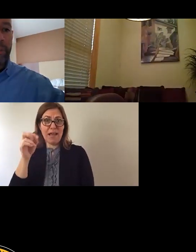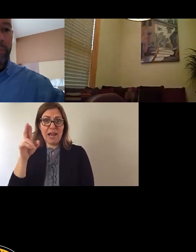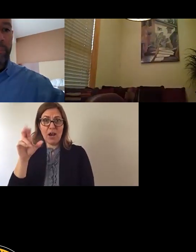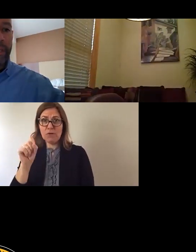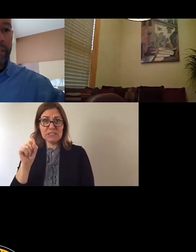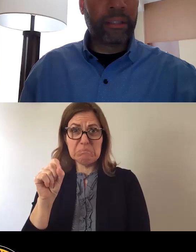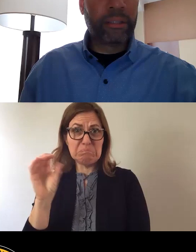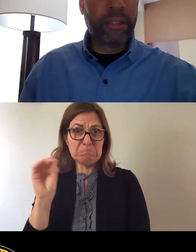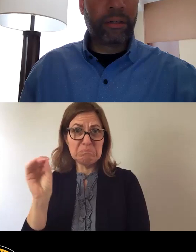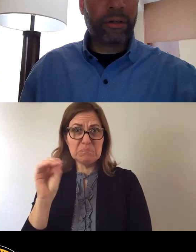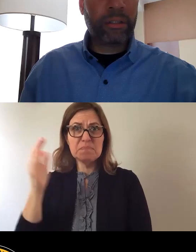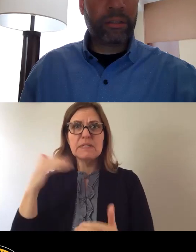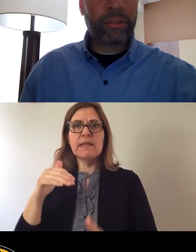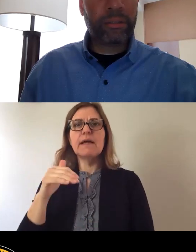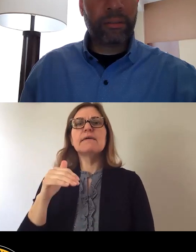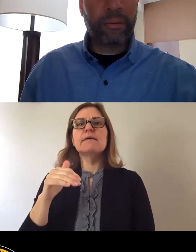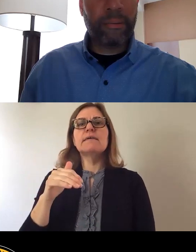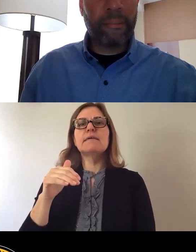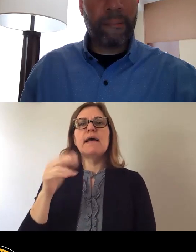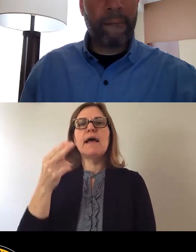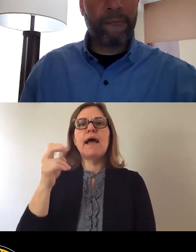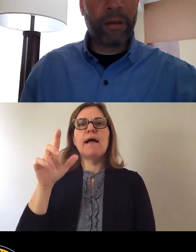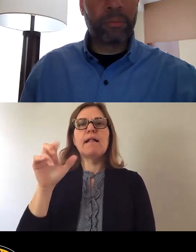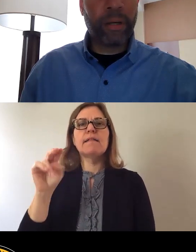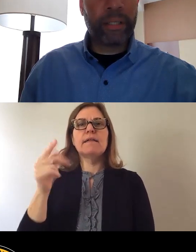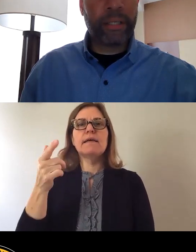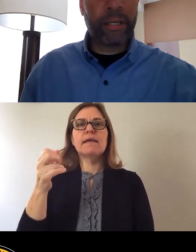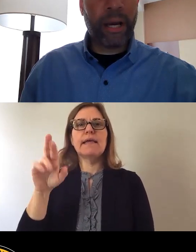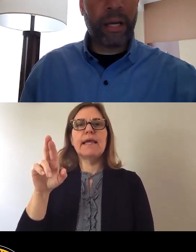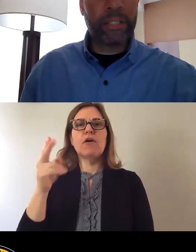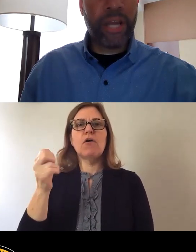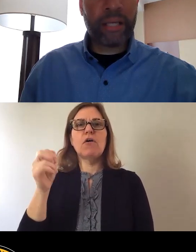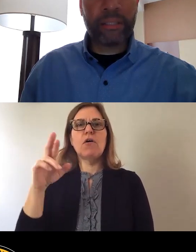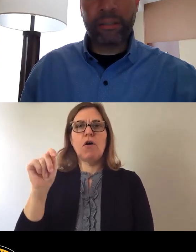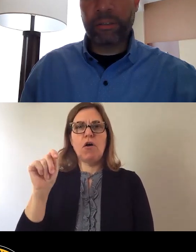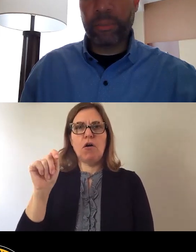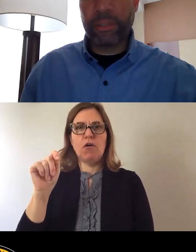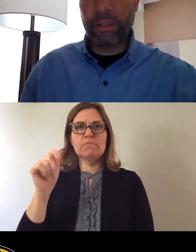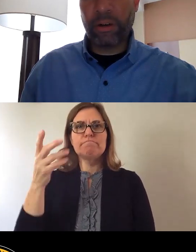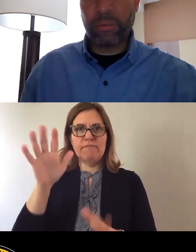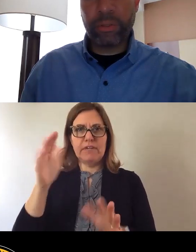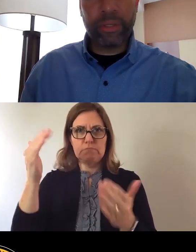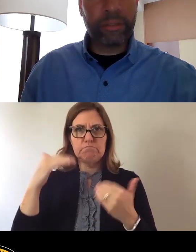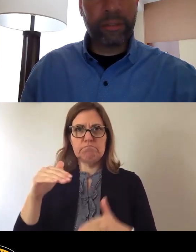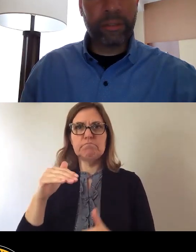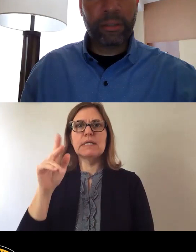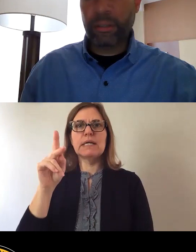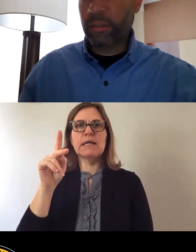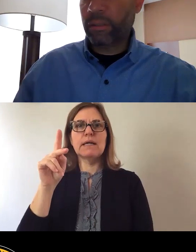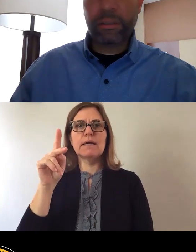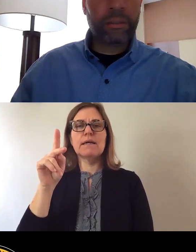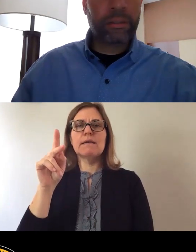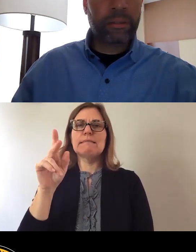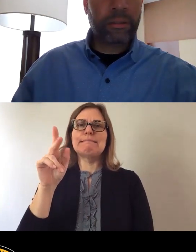speaker would be Helen Gearhart. Followed by Kai Jacksons. Ms. Gearhart with us.